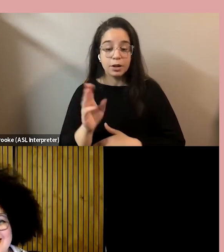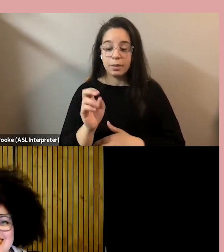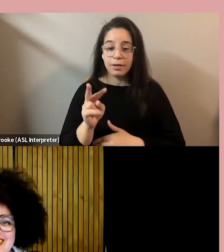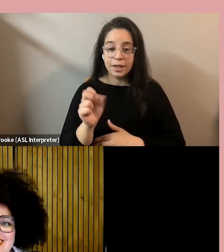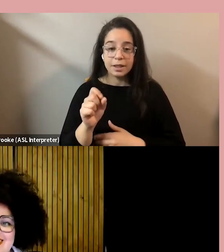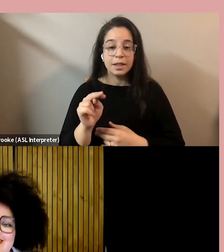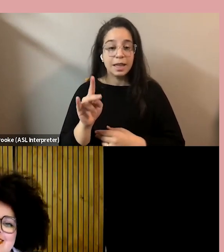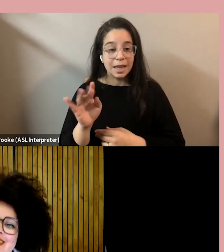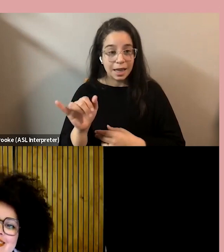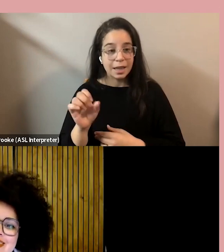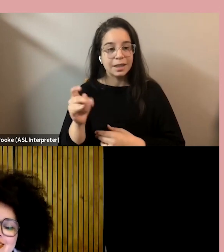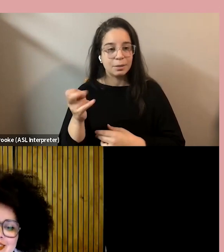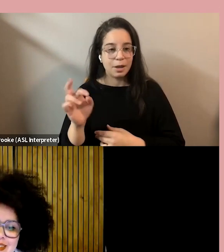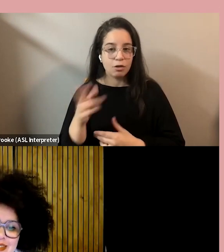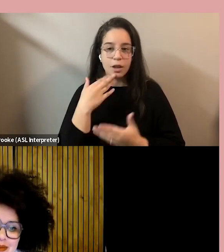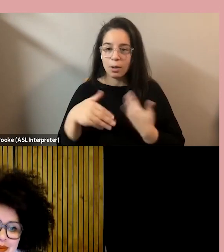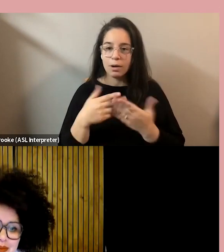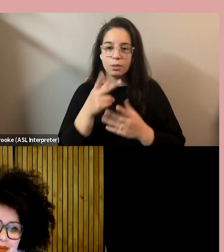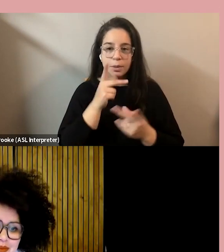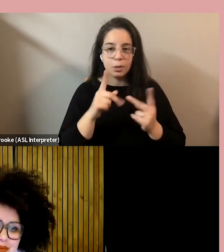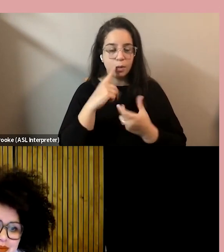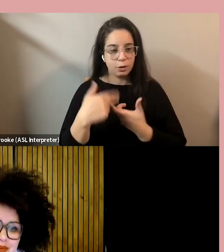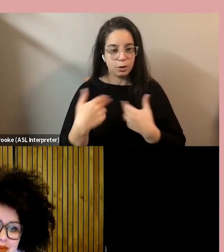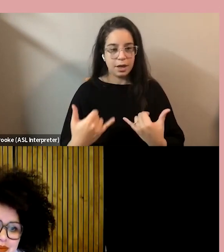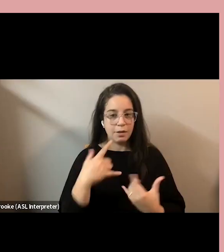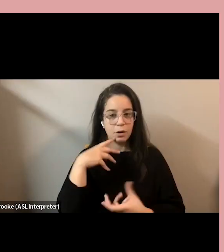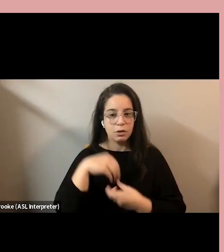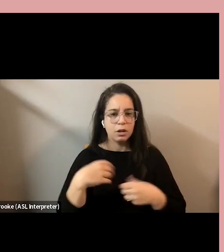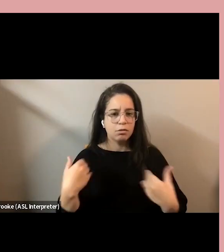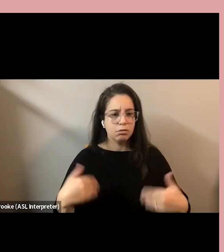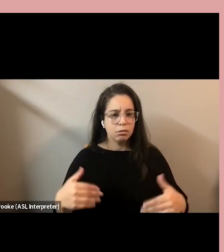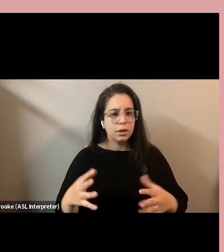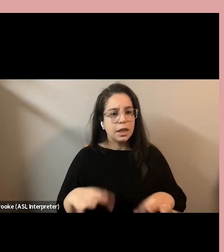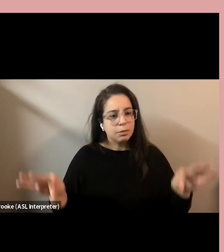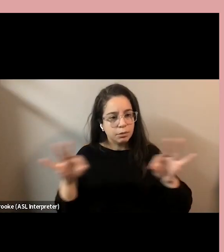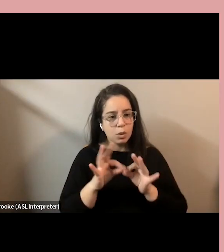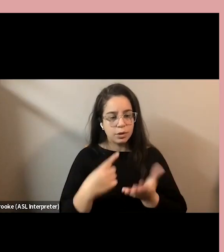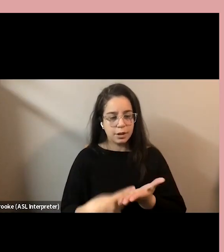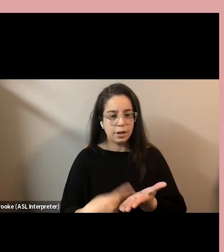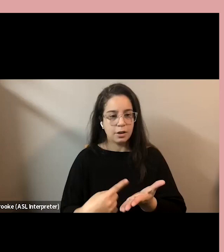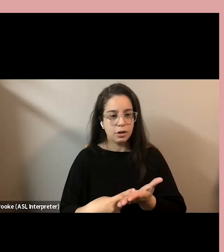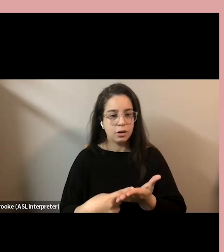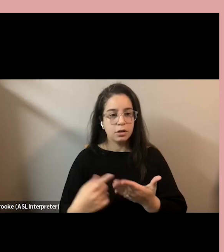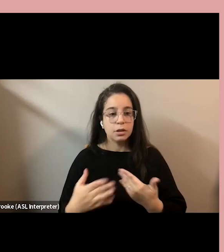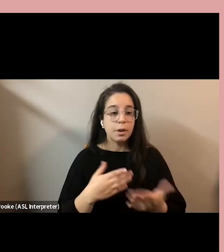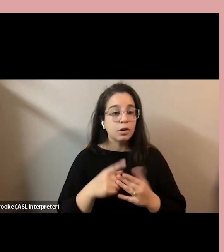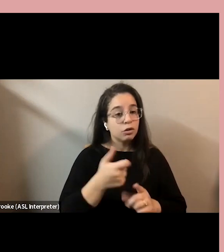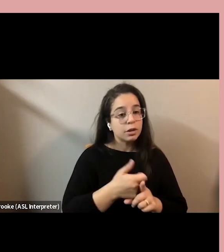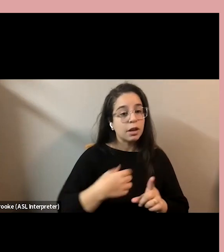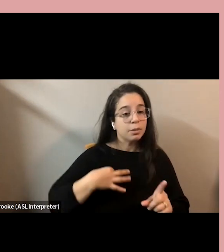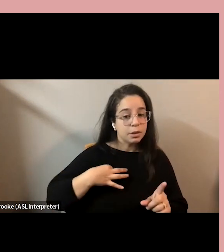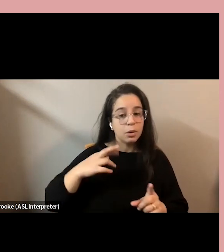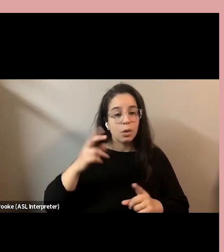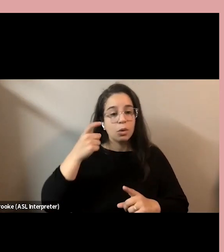Nikki, and Samir, and everyone who joined us today for being a part of such an essential discussion. Whether you are a participant or a witness,